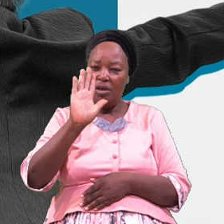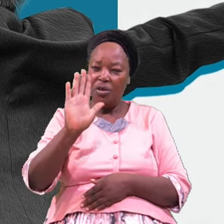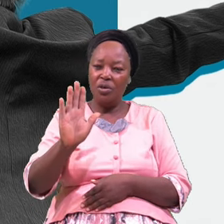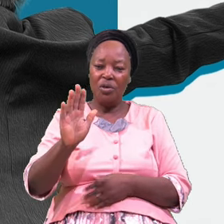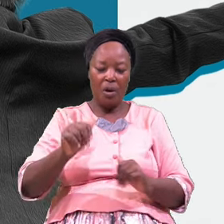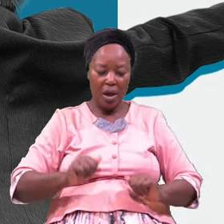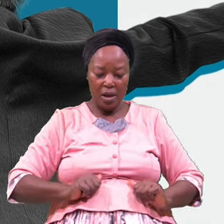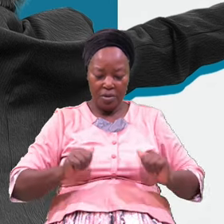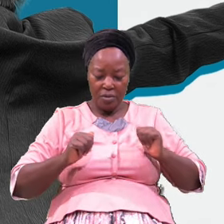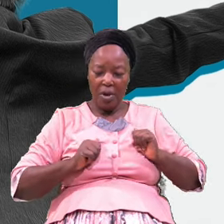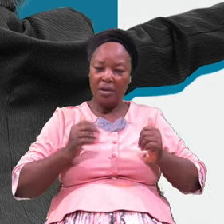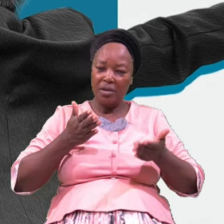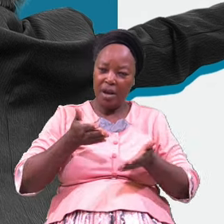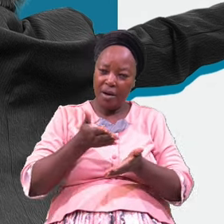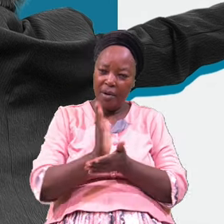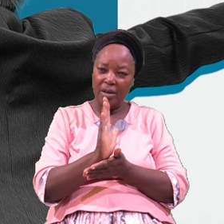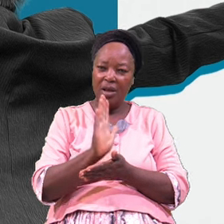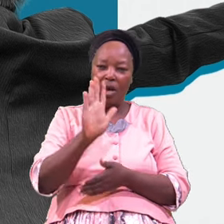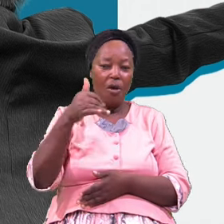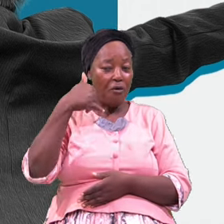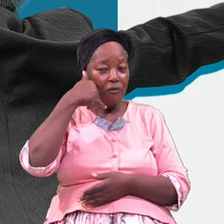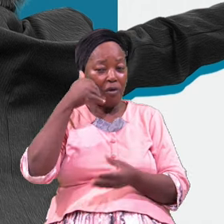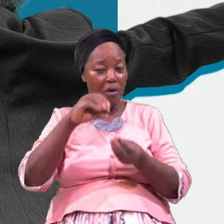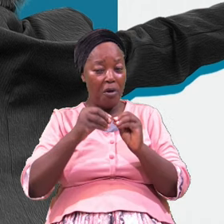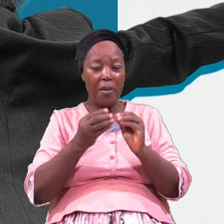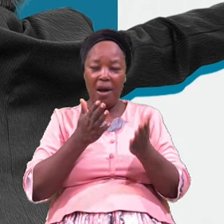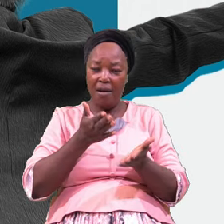Or You Are Living Beside Mbopi Market